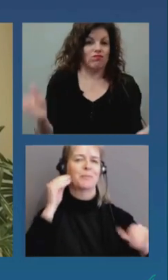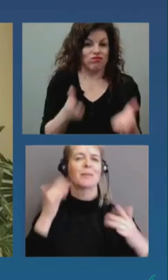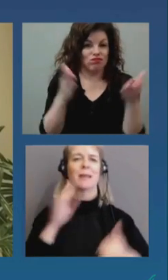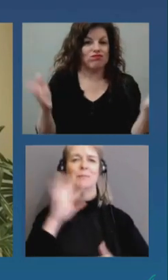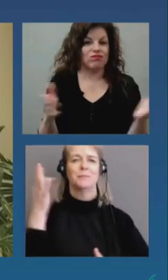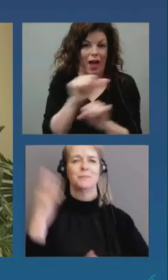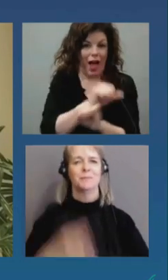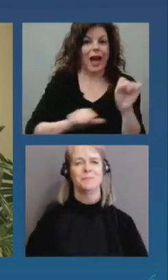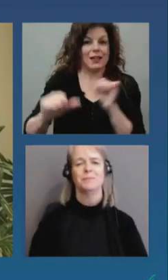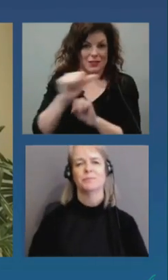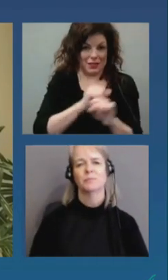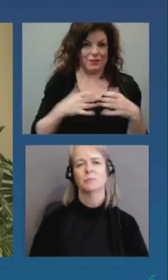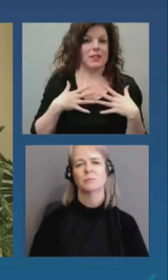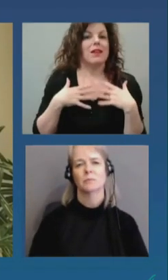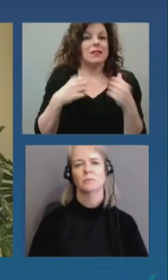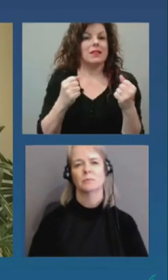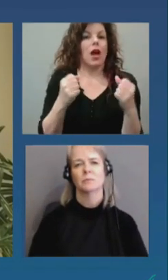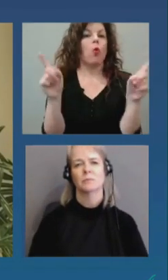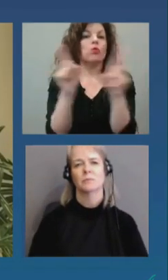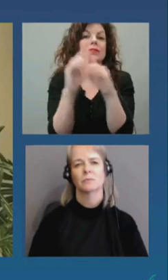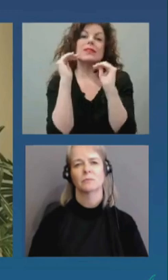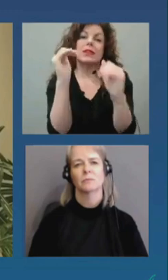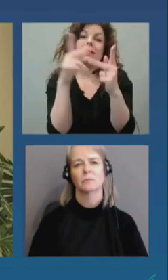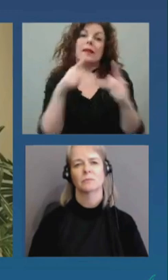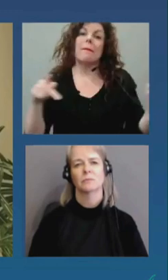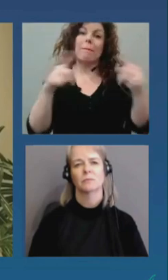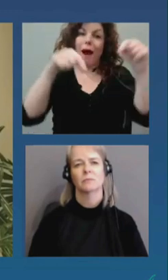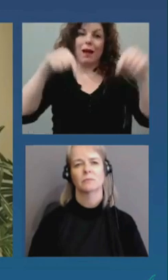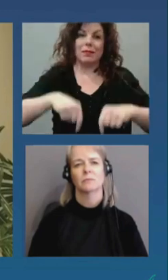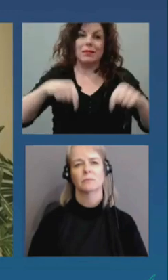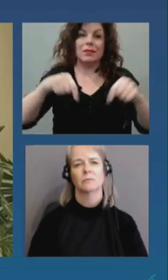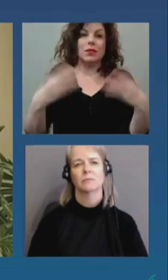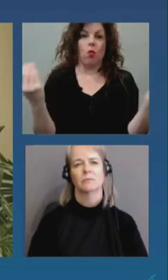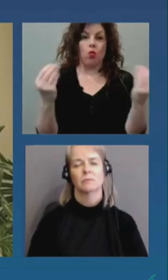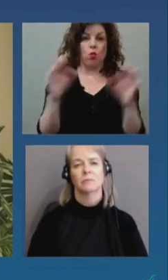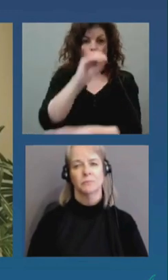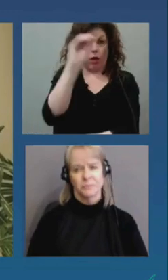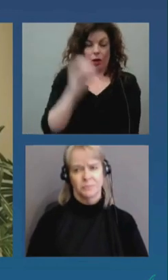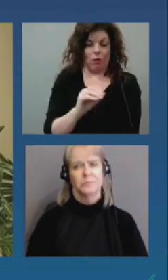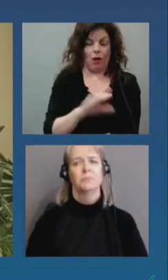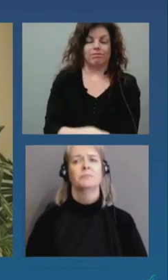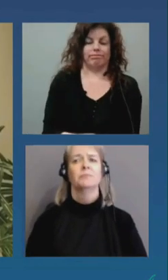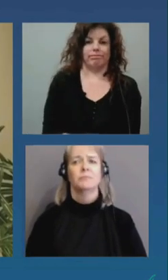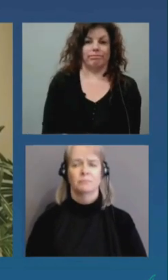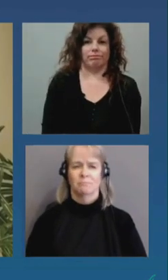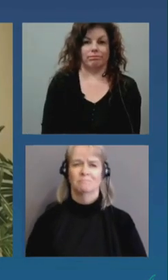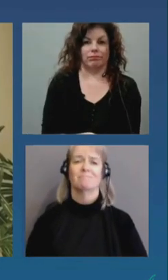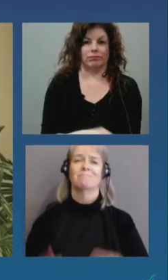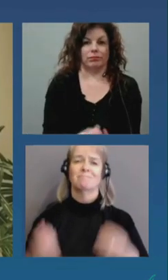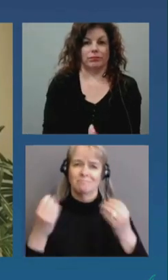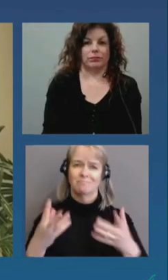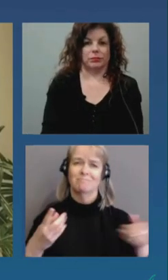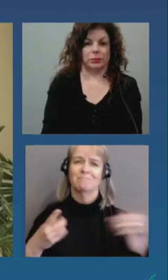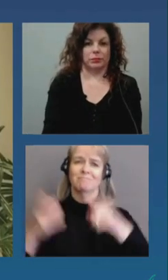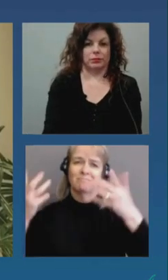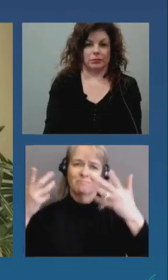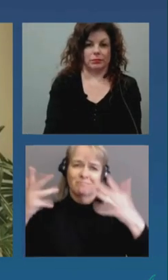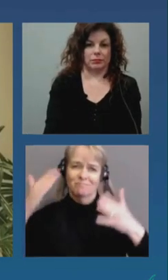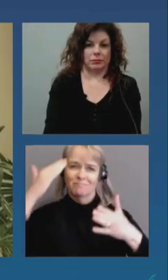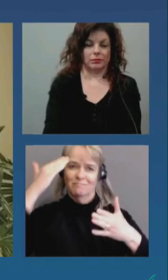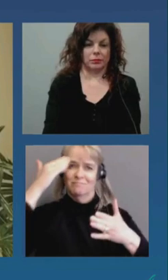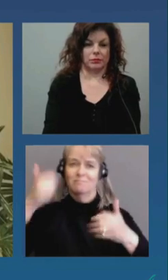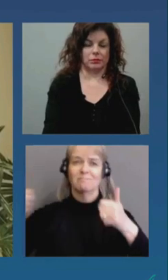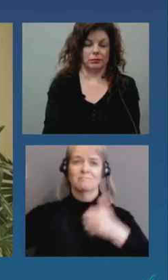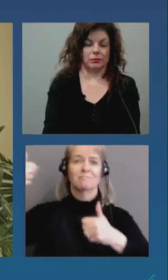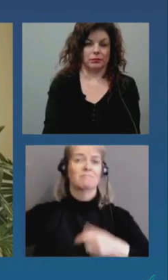et de sécurité dans nos parcs ici à Ottawa. As many of you are aware, as part of the province's enhanced restrictions under the stay-at-home